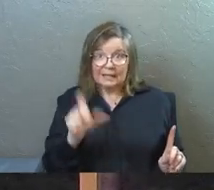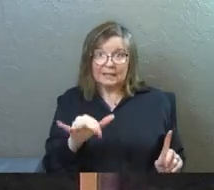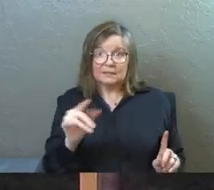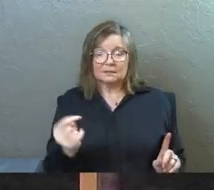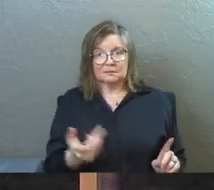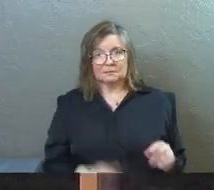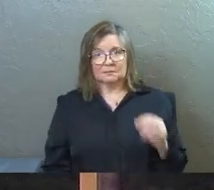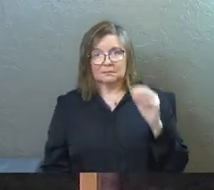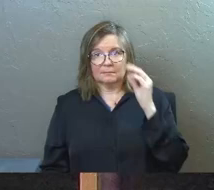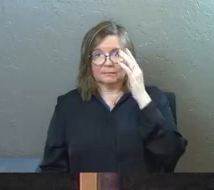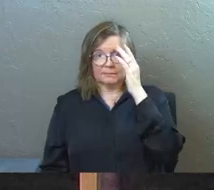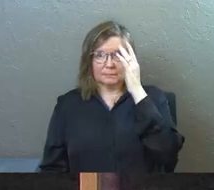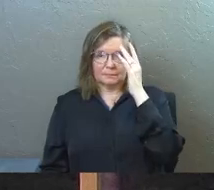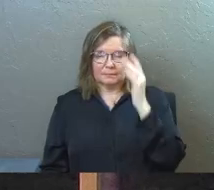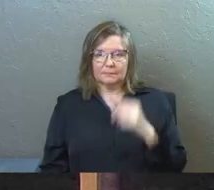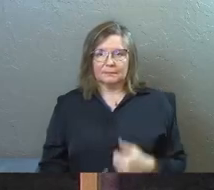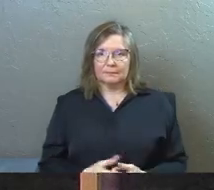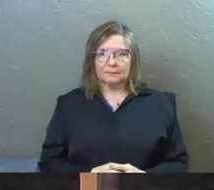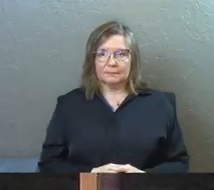need it.